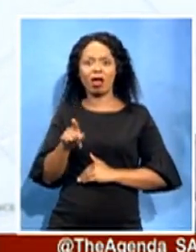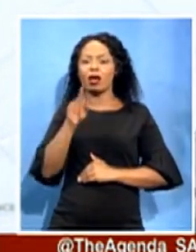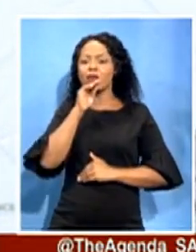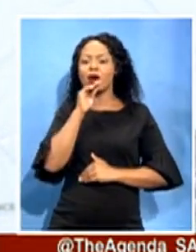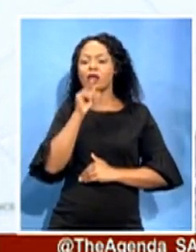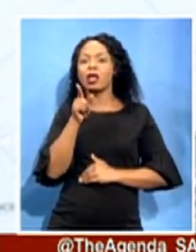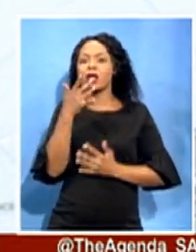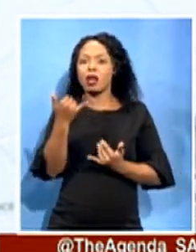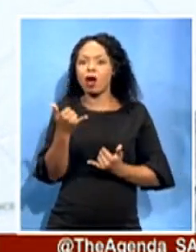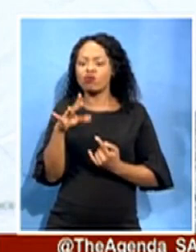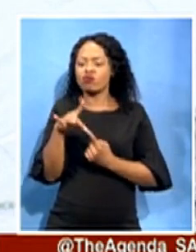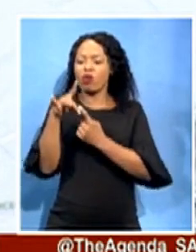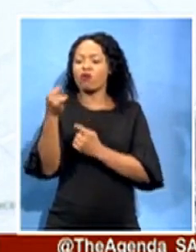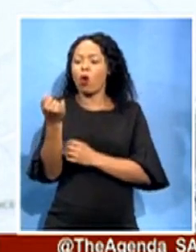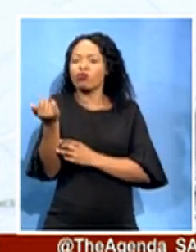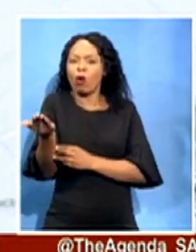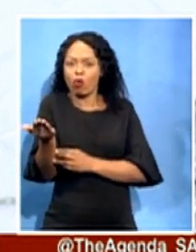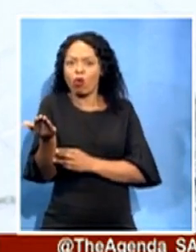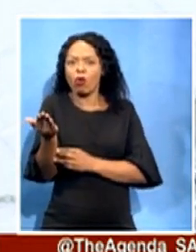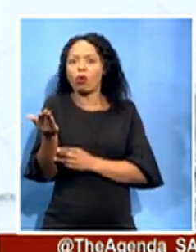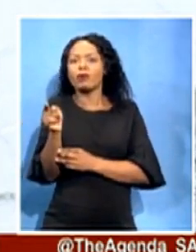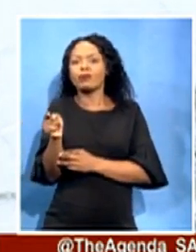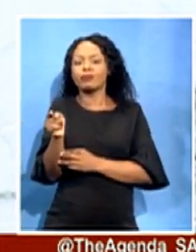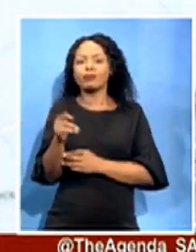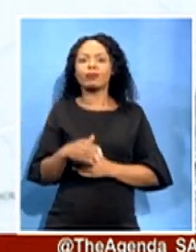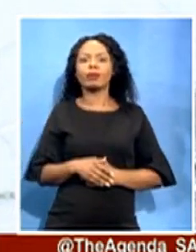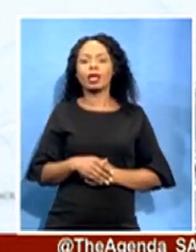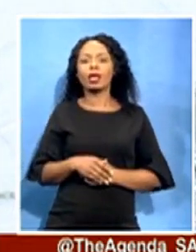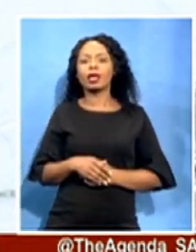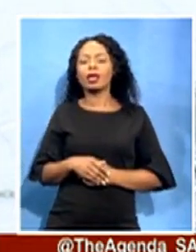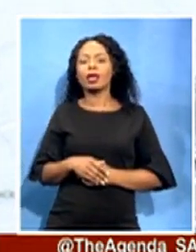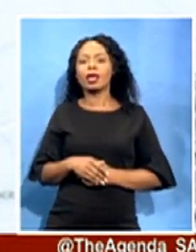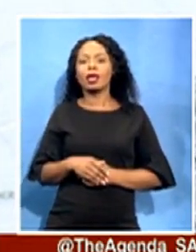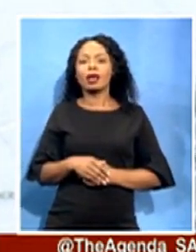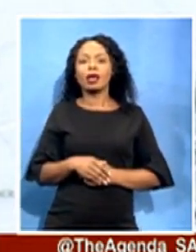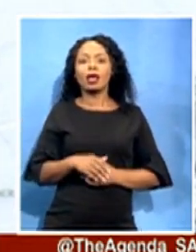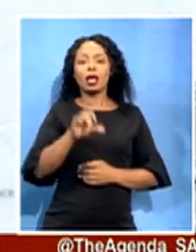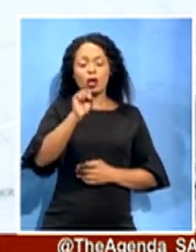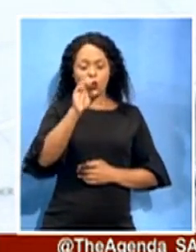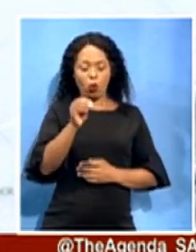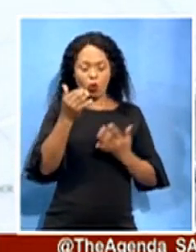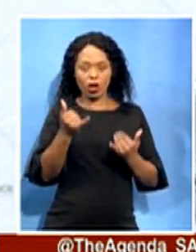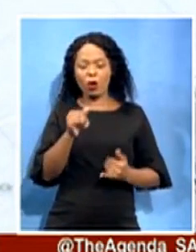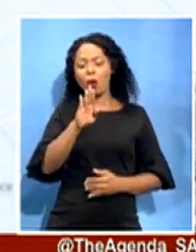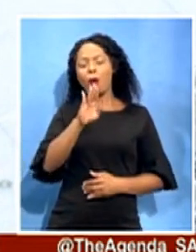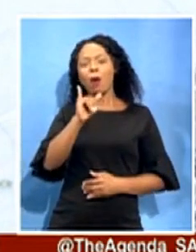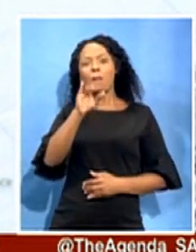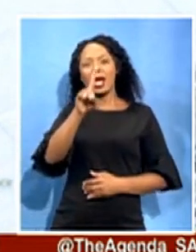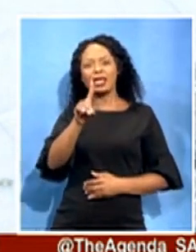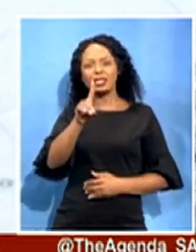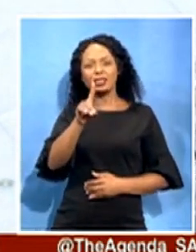Now in this instance, the bids were splitted such that